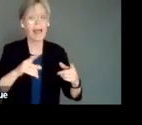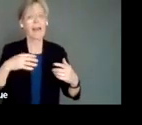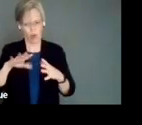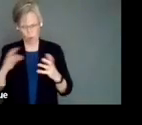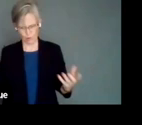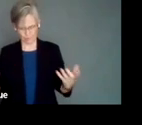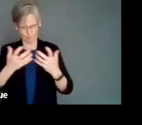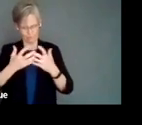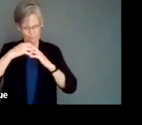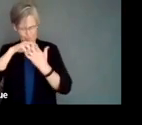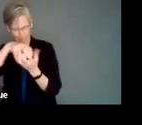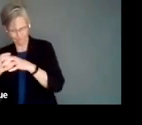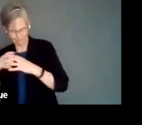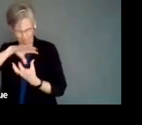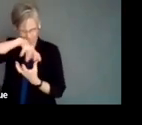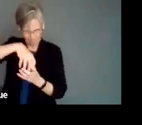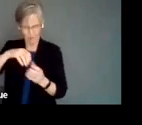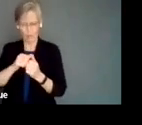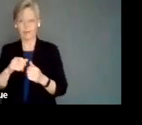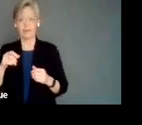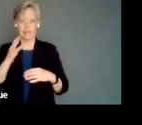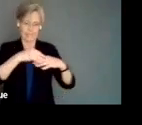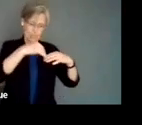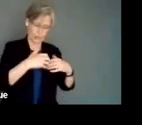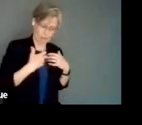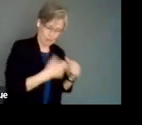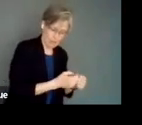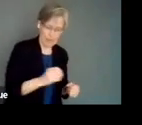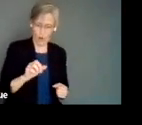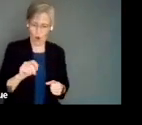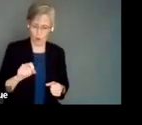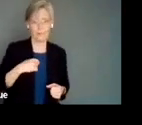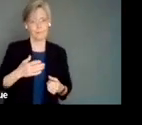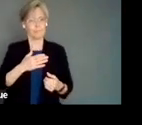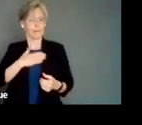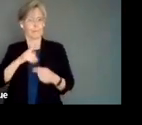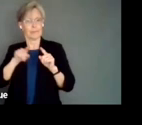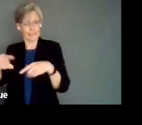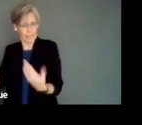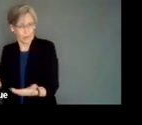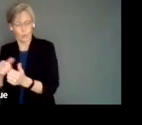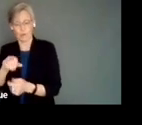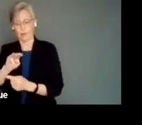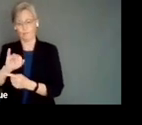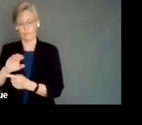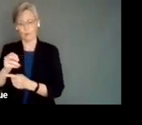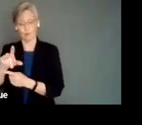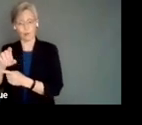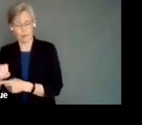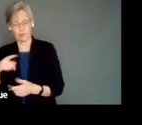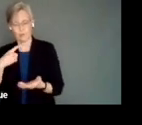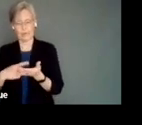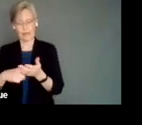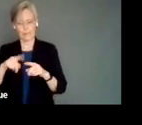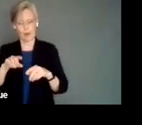with the work that I do in indigenous health in the arts. And I'm grateful to be here with Michelle today to share a little bit about non-Western